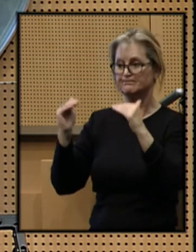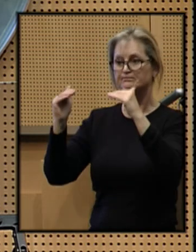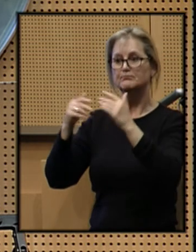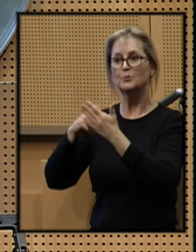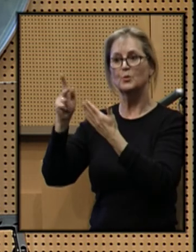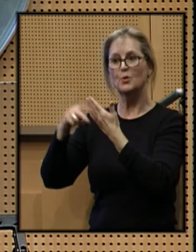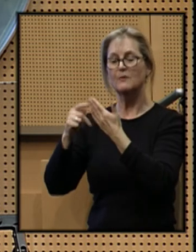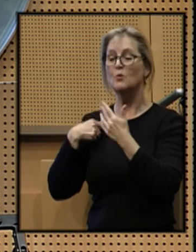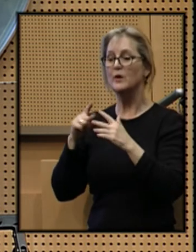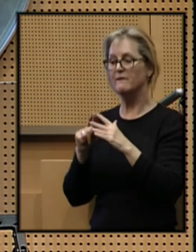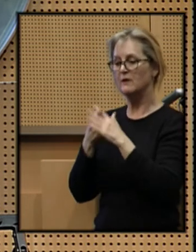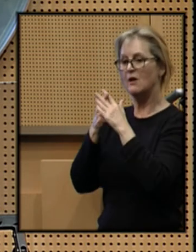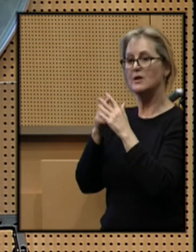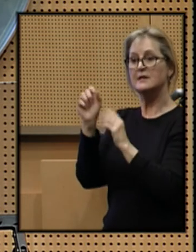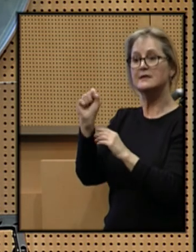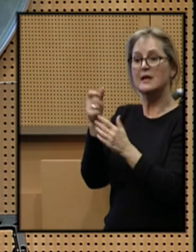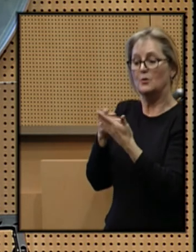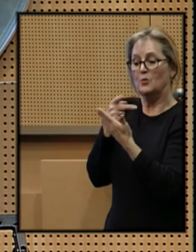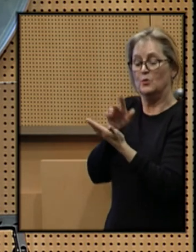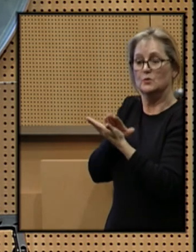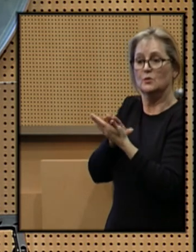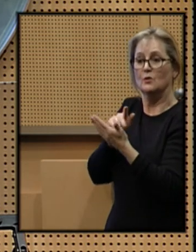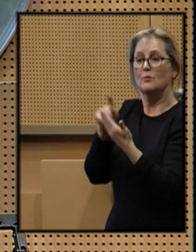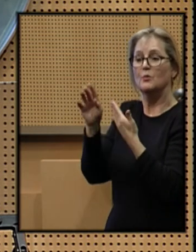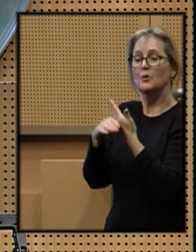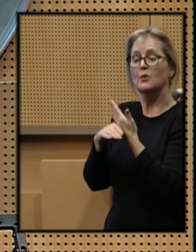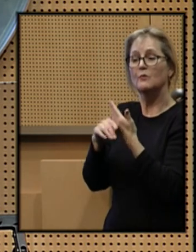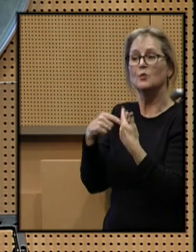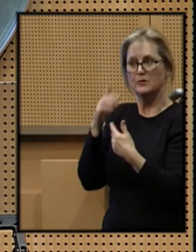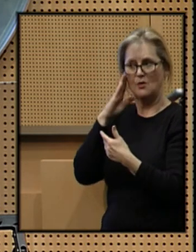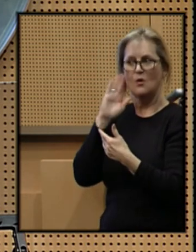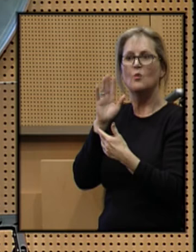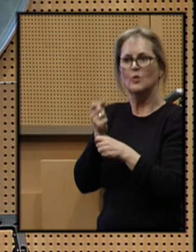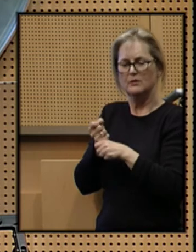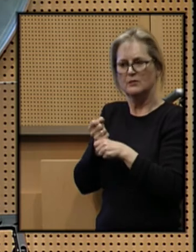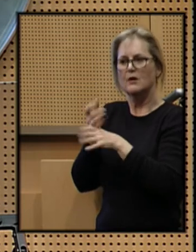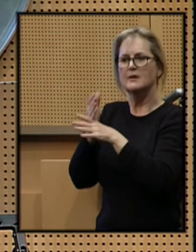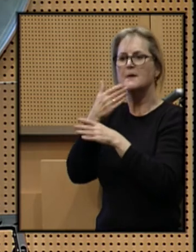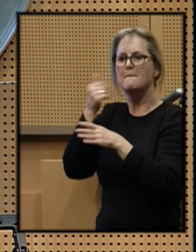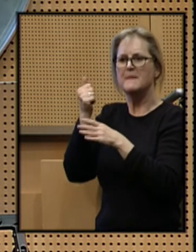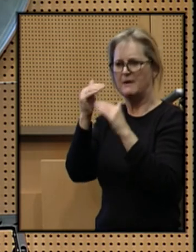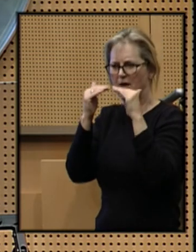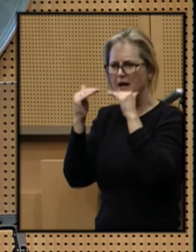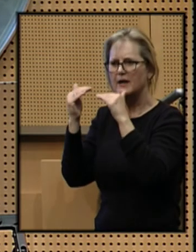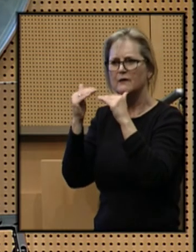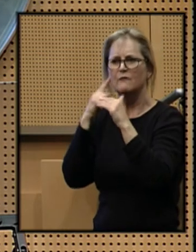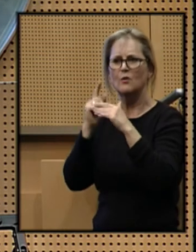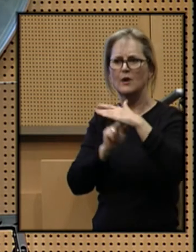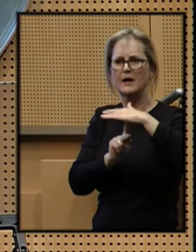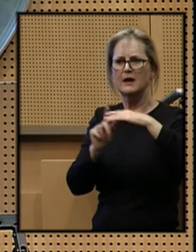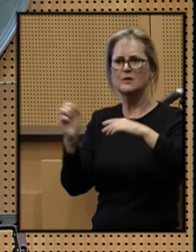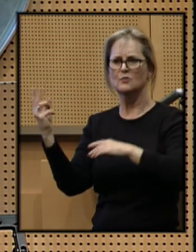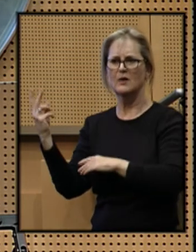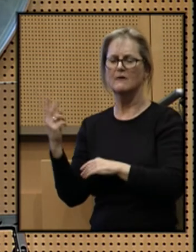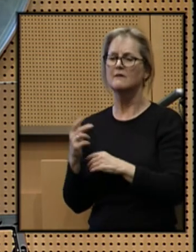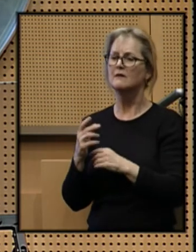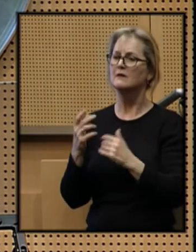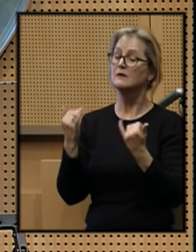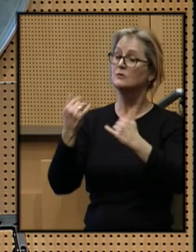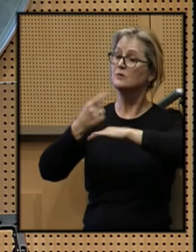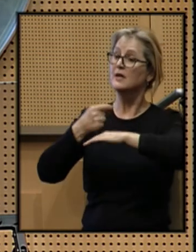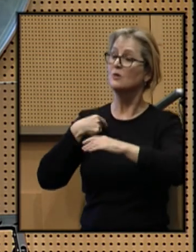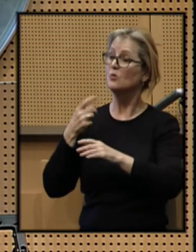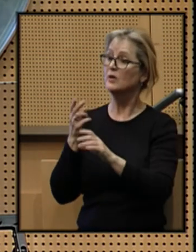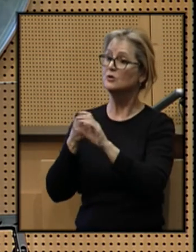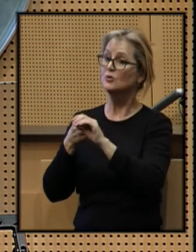We have launched the Seattle Preschool Program, a program we know will drive better equity outcomes for K-12. And today, we are